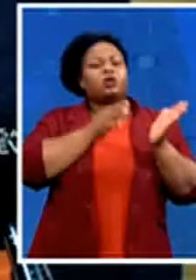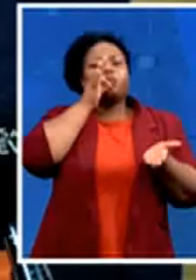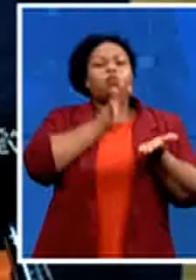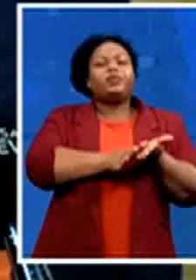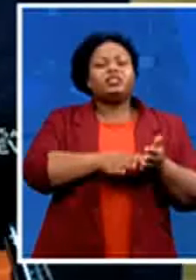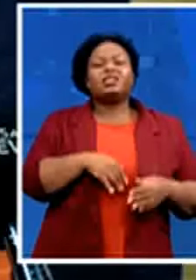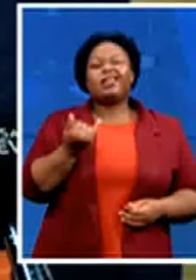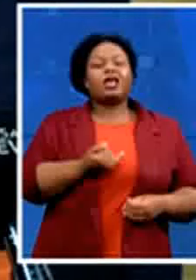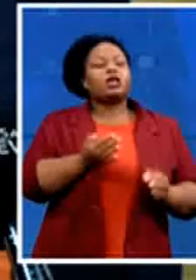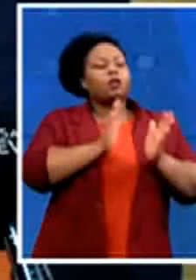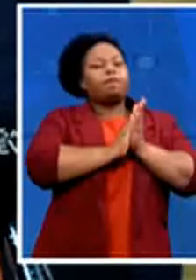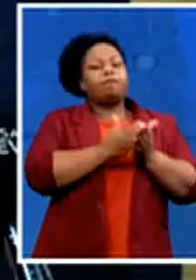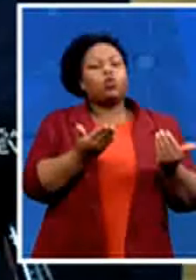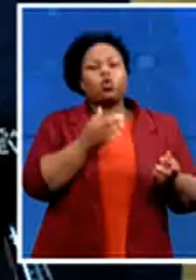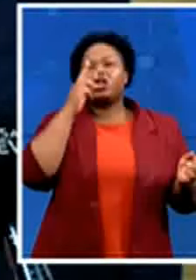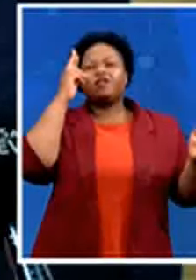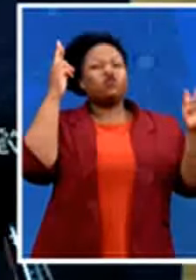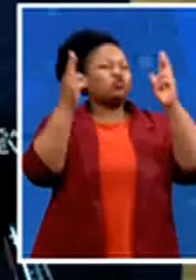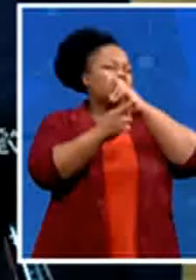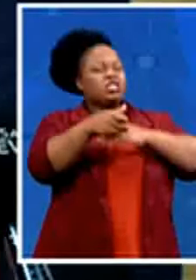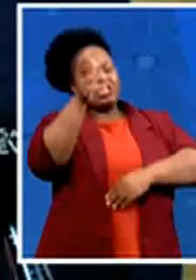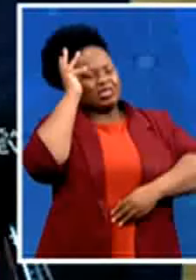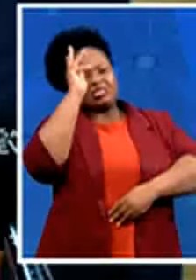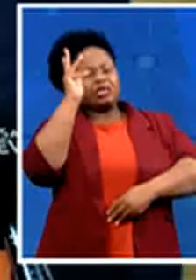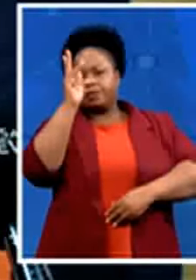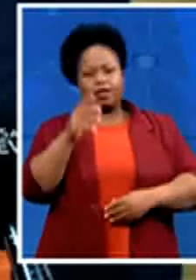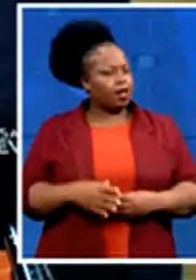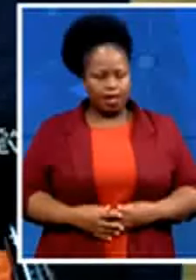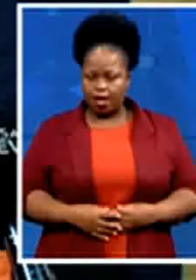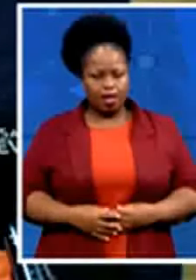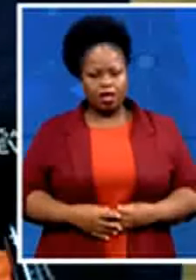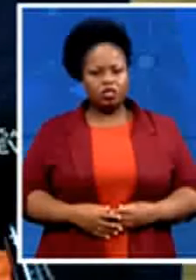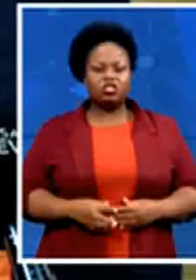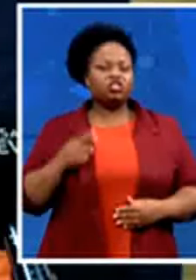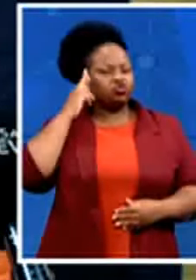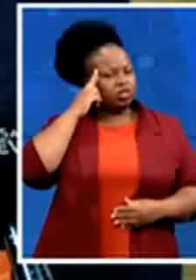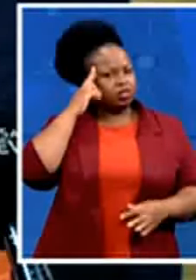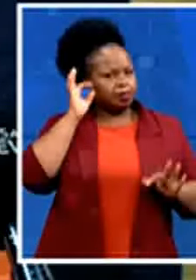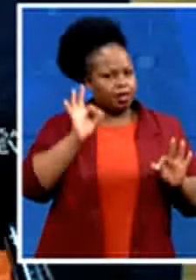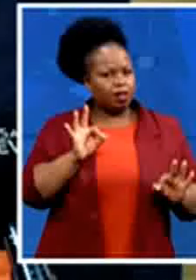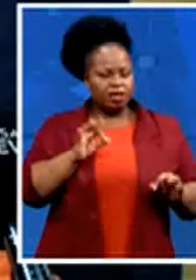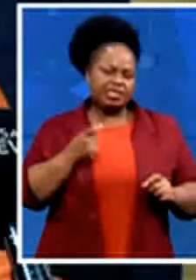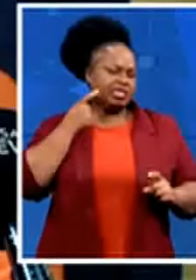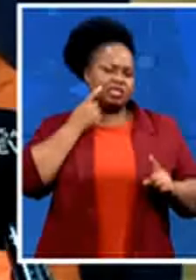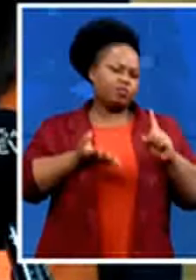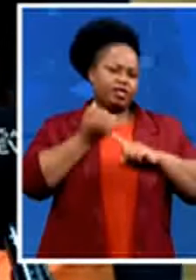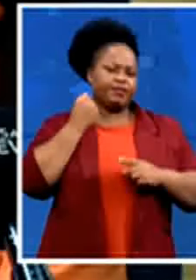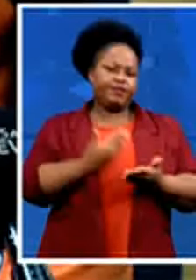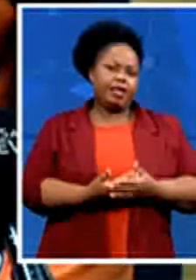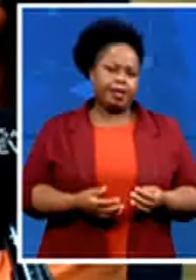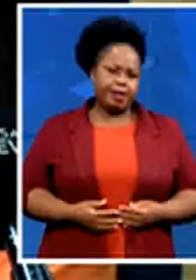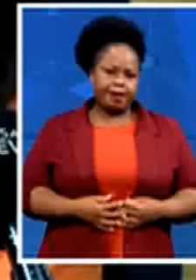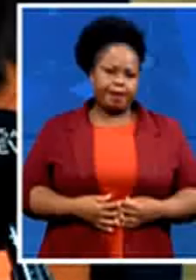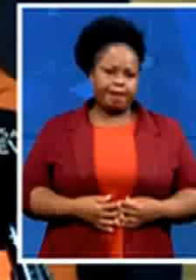statements it is reasonable and it's achievable good will skew